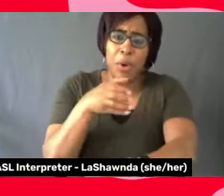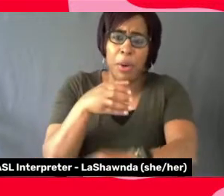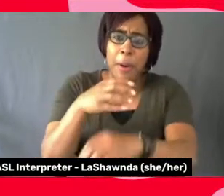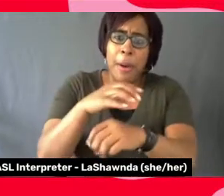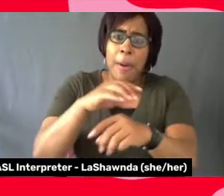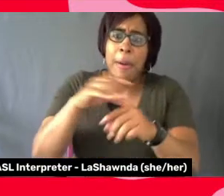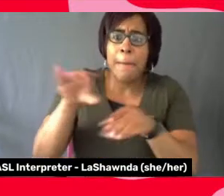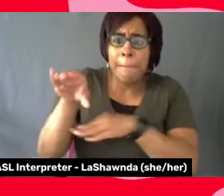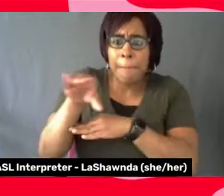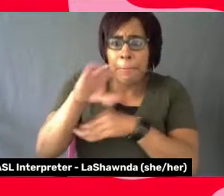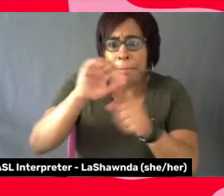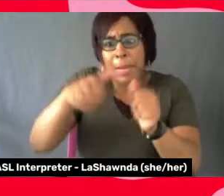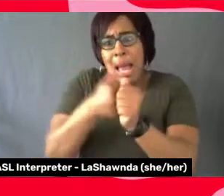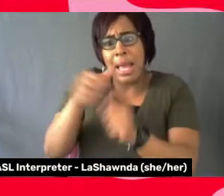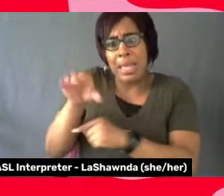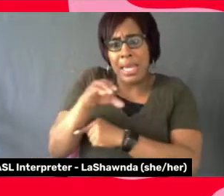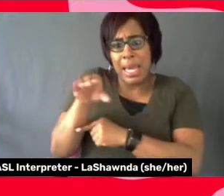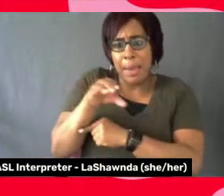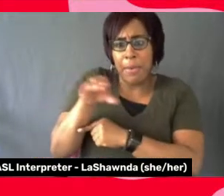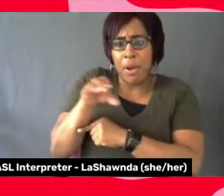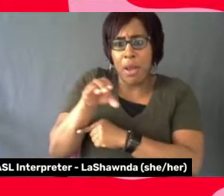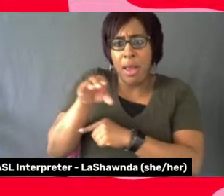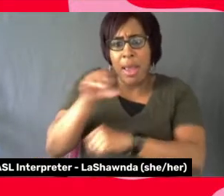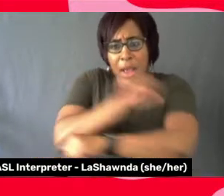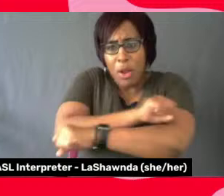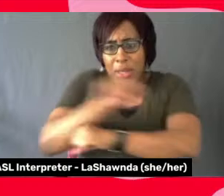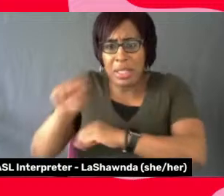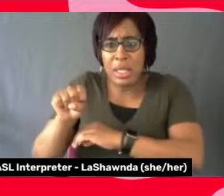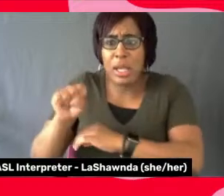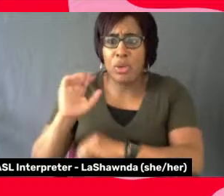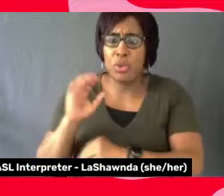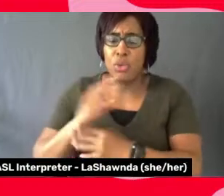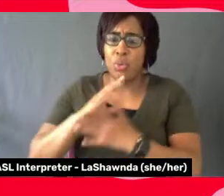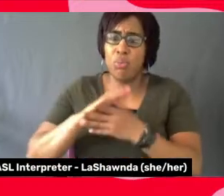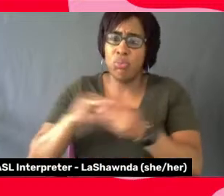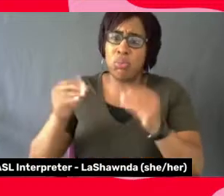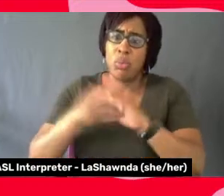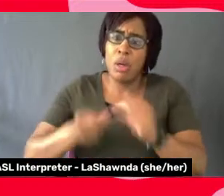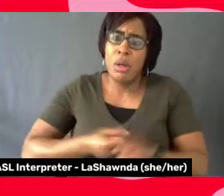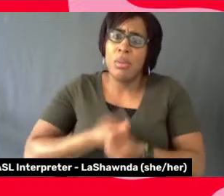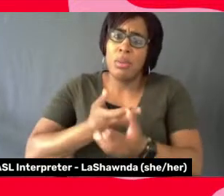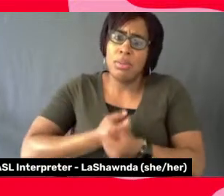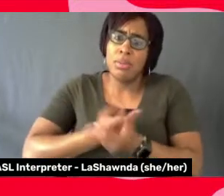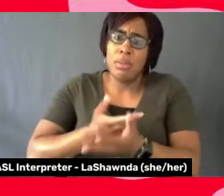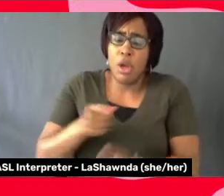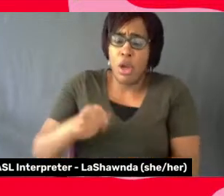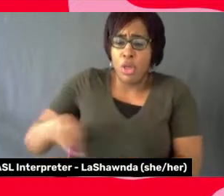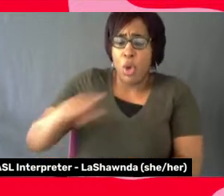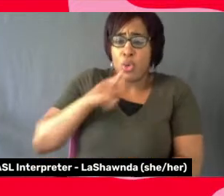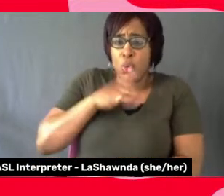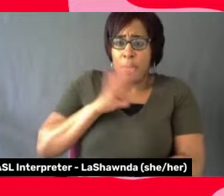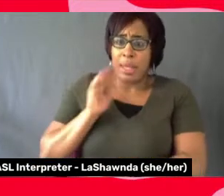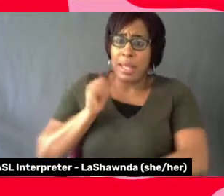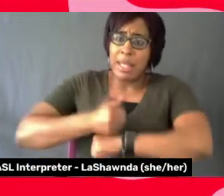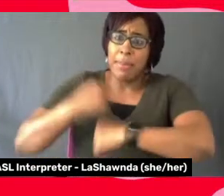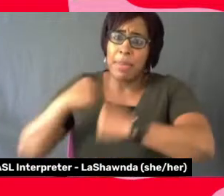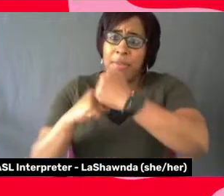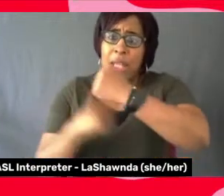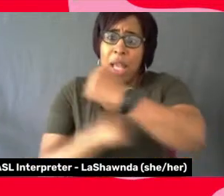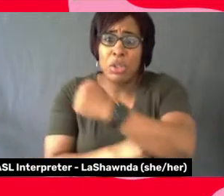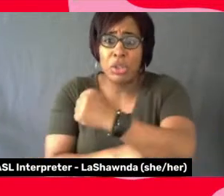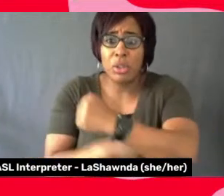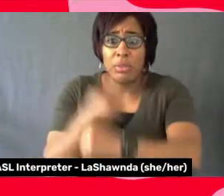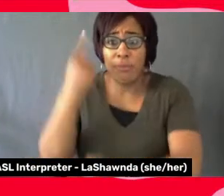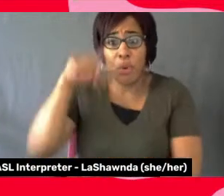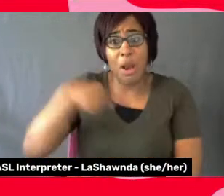stage to tell their stories and that these women set that up for, you know, for us, which are, you know, which we are now living in.